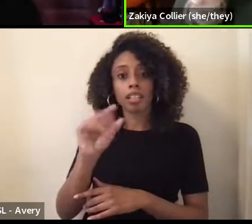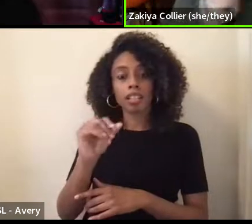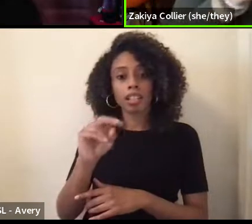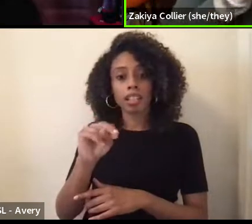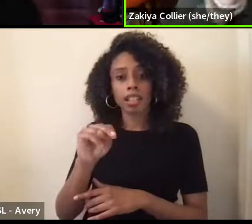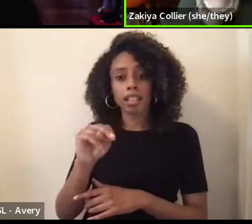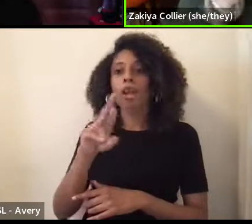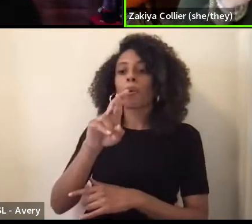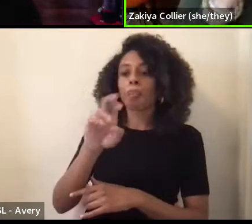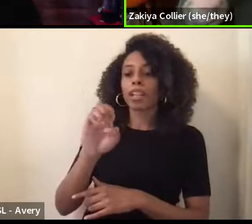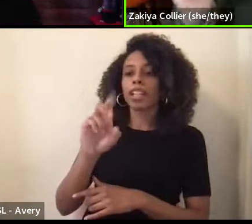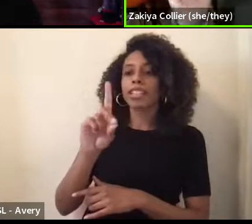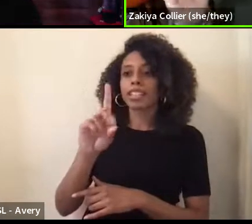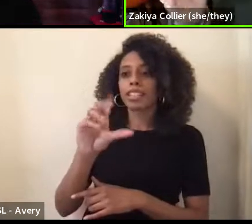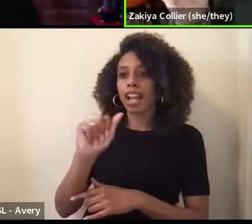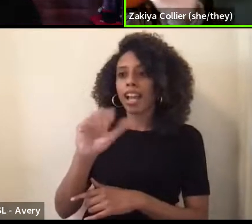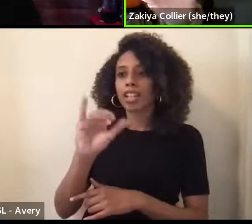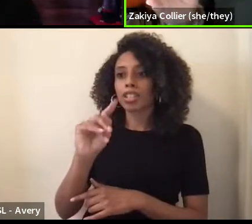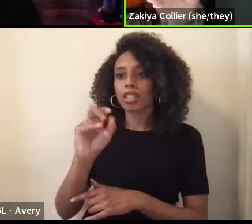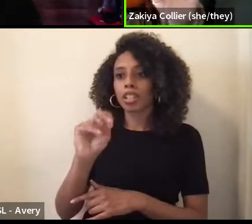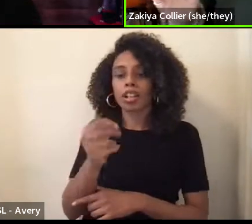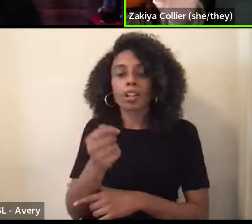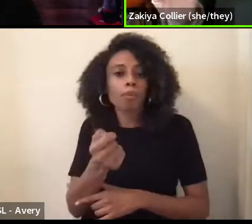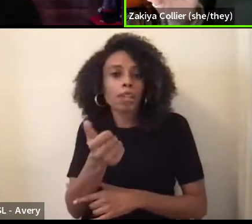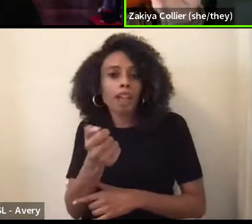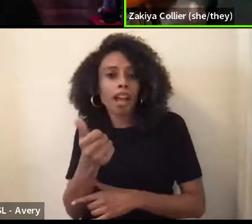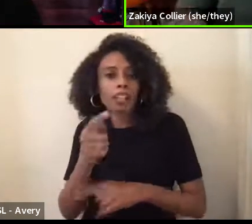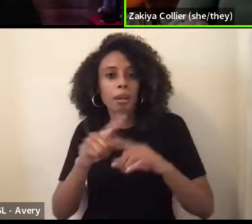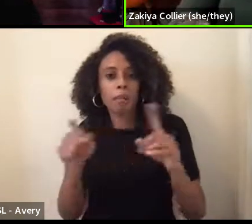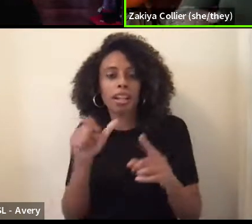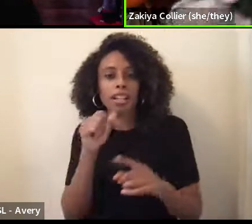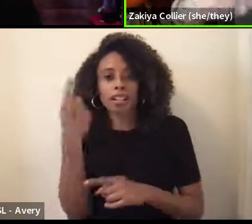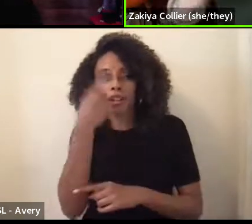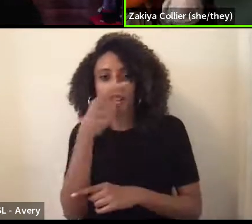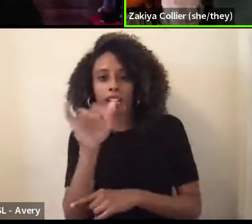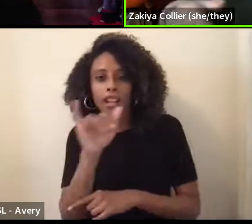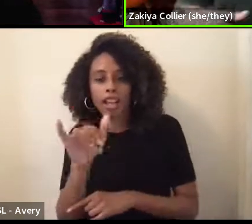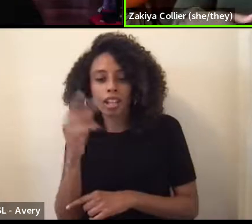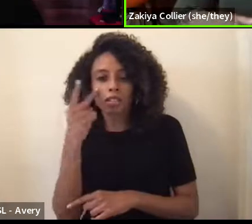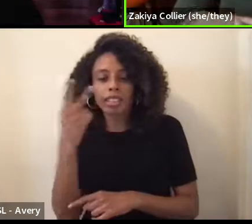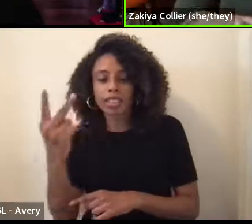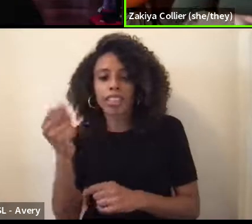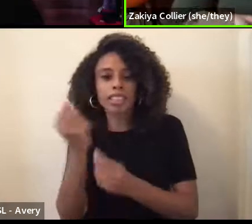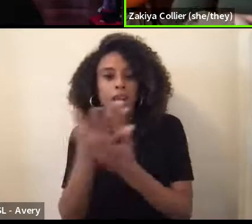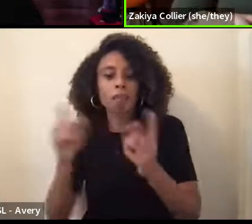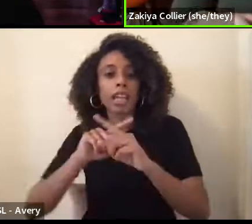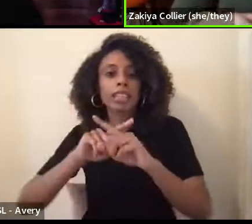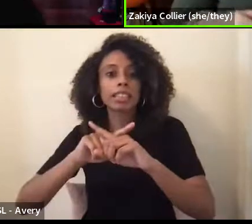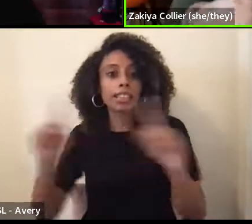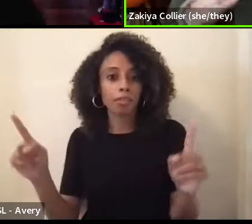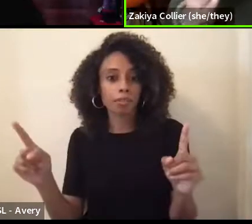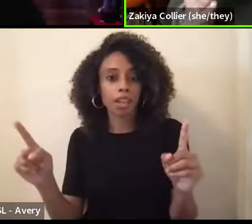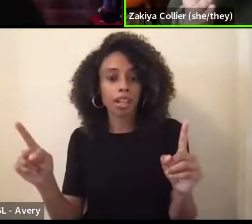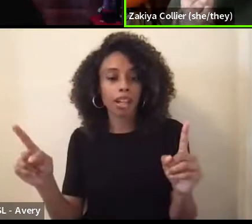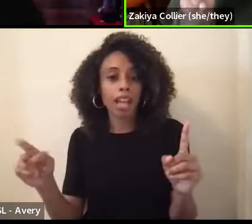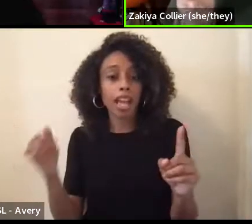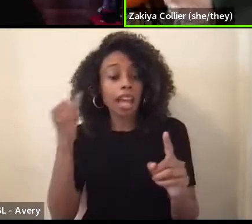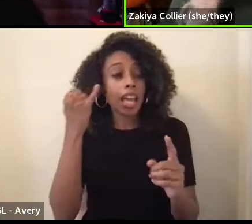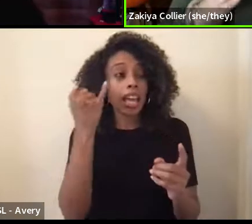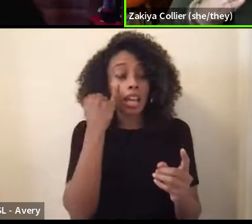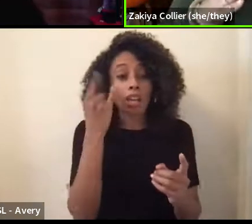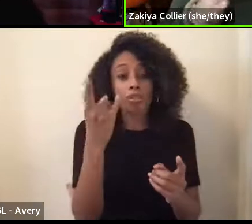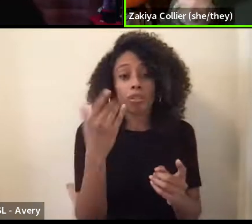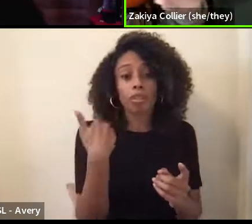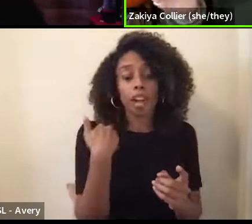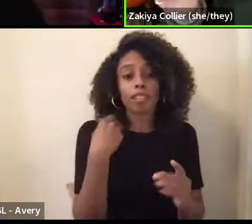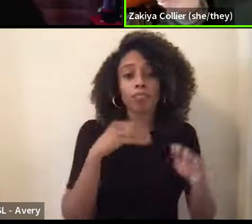You just see something different altogether. Um, unless you have access to a previous version, you may not know that